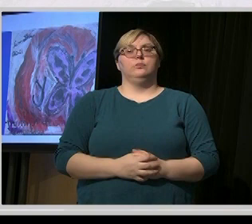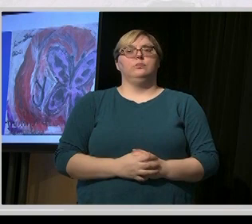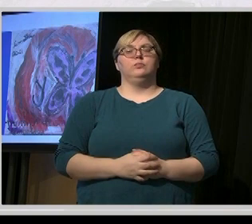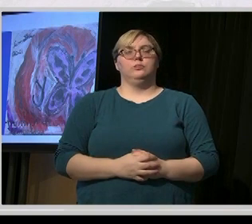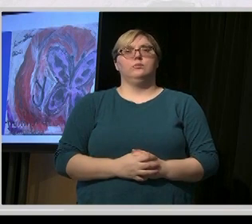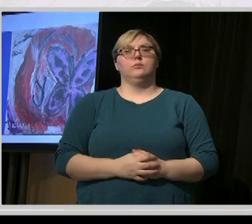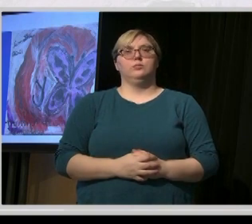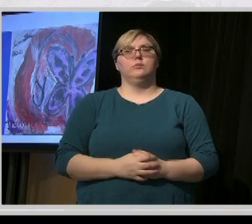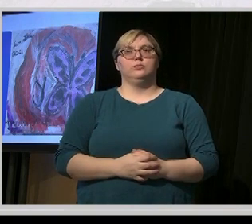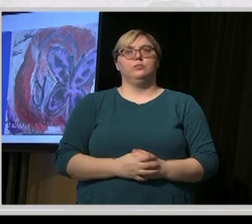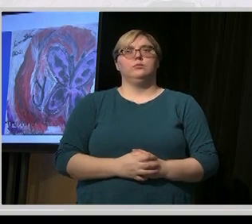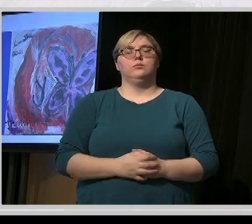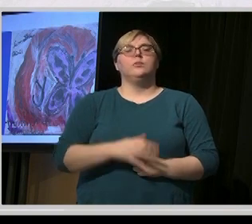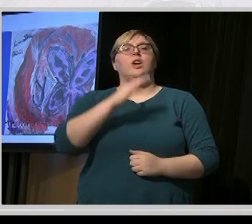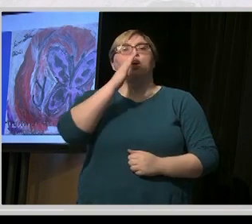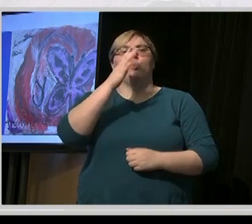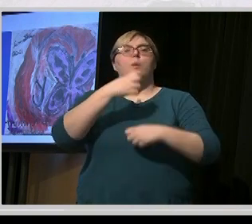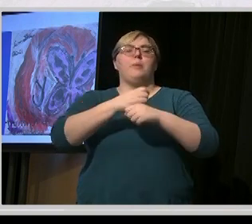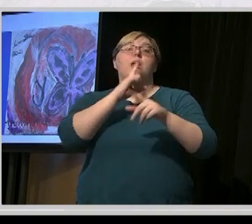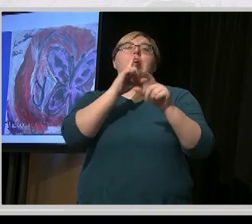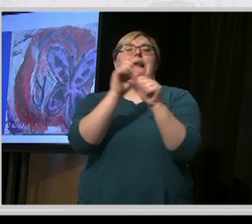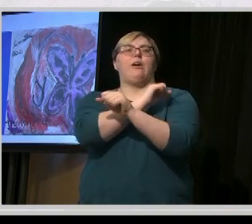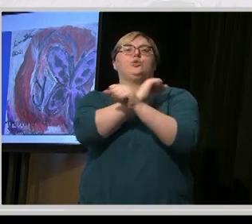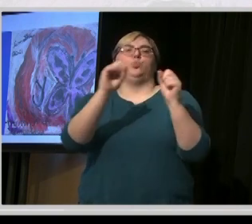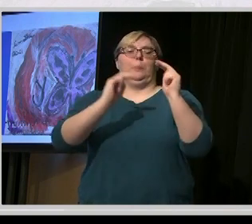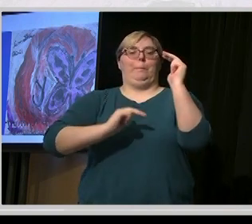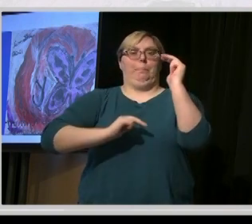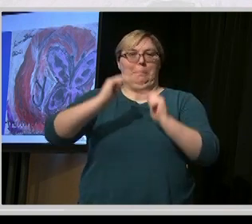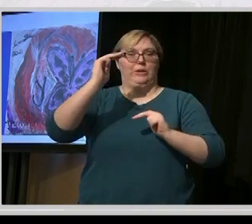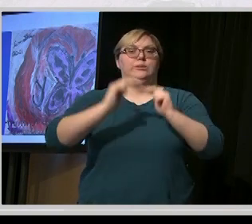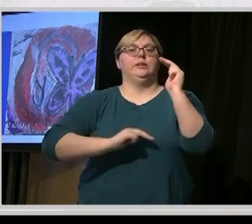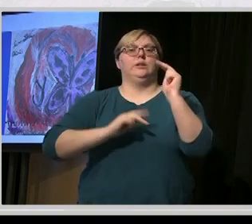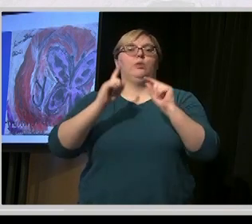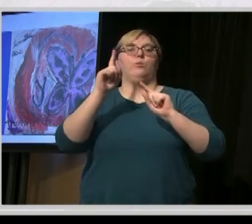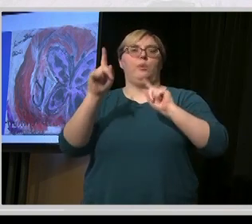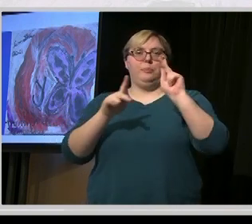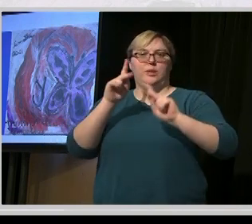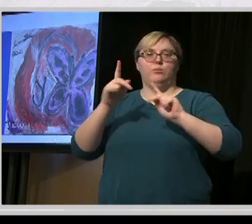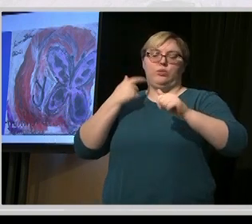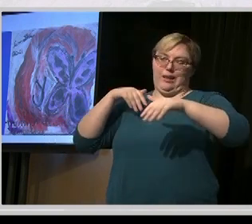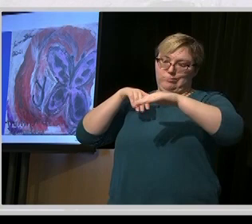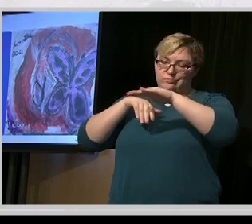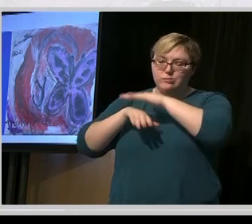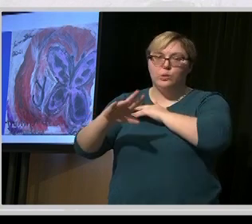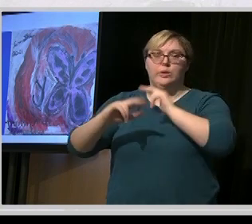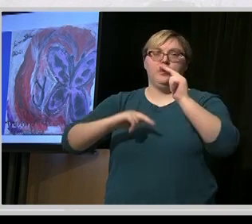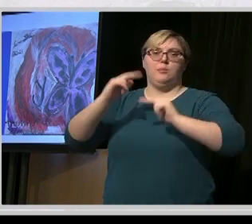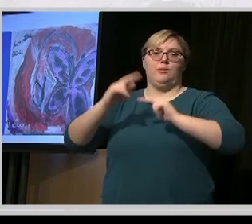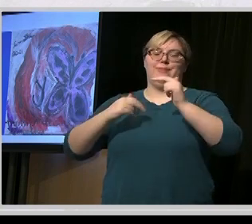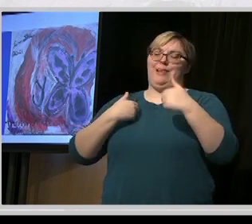peer and technical support for people to do their planning. So if people want to do their planning with people with